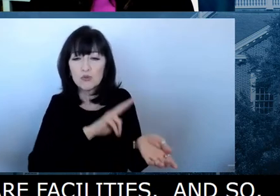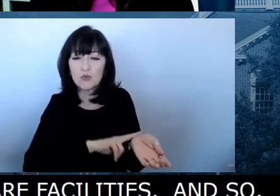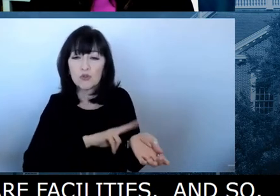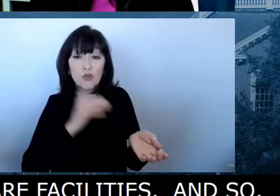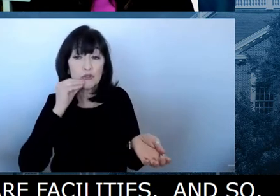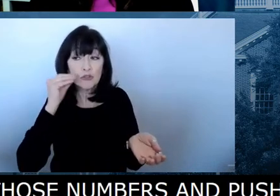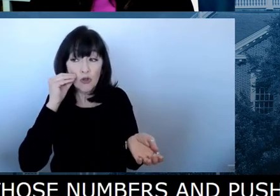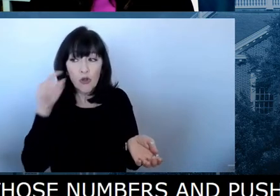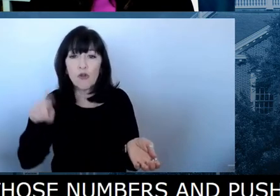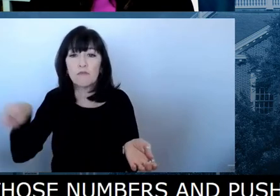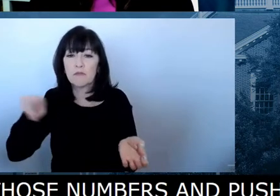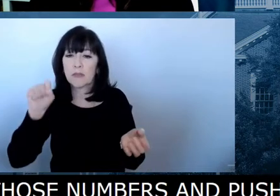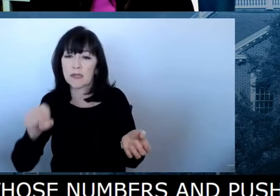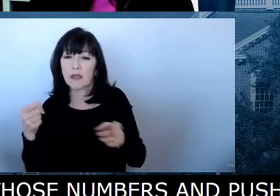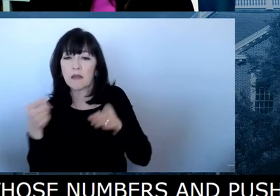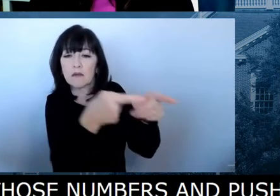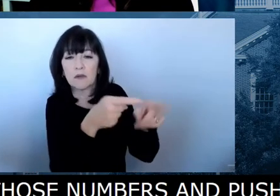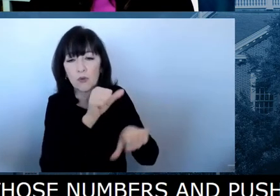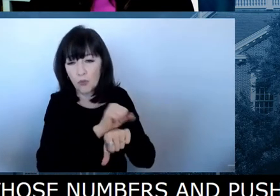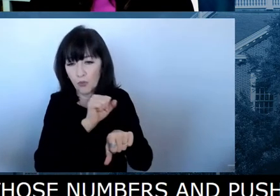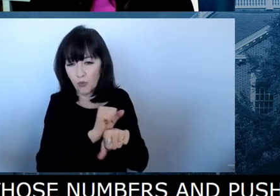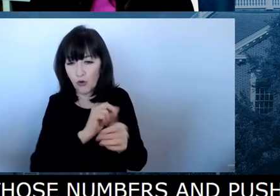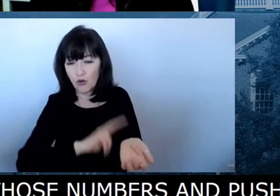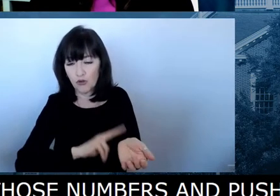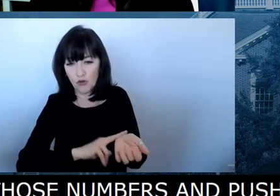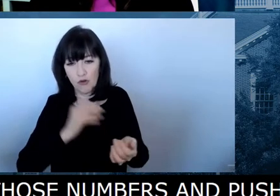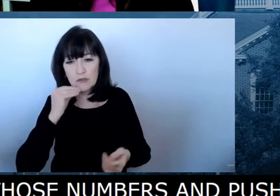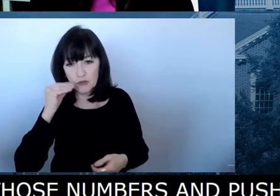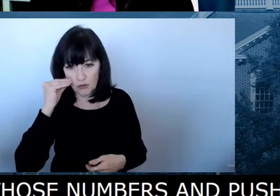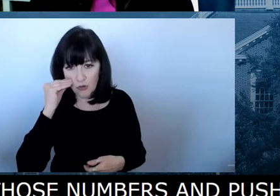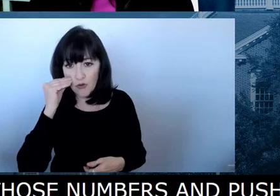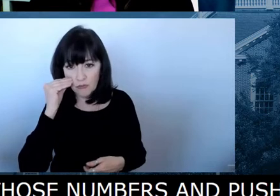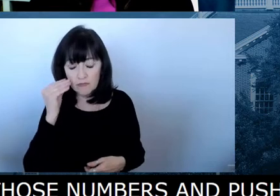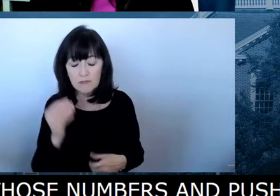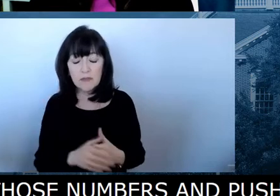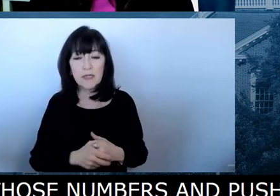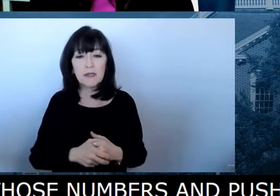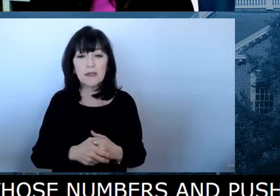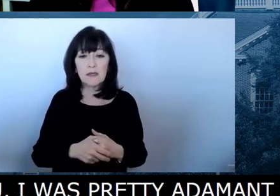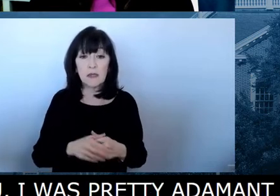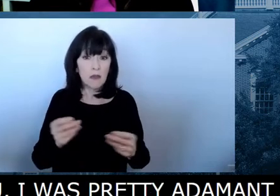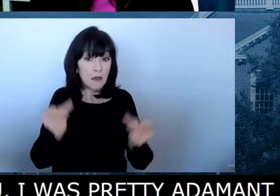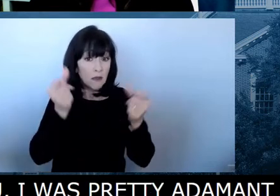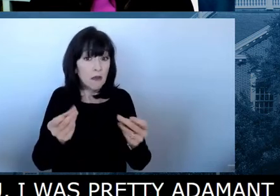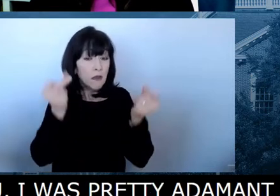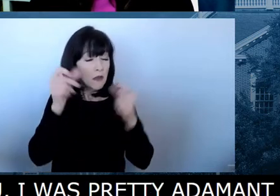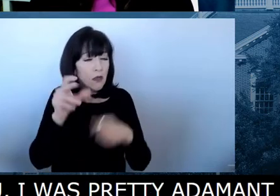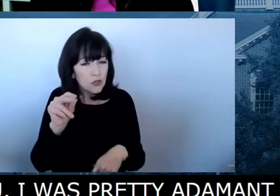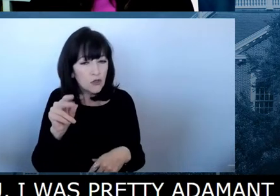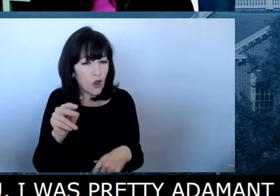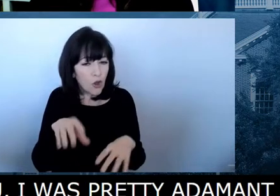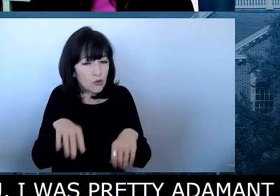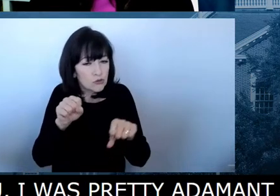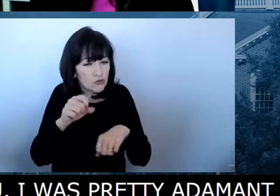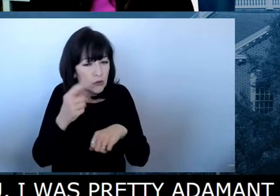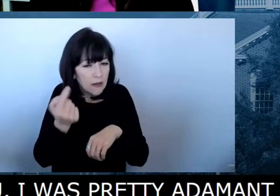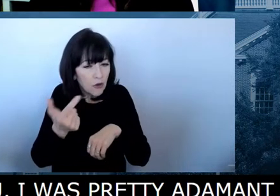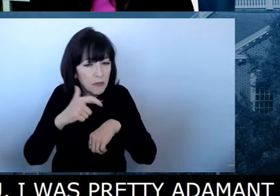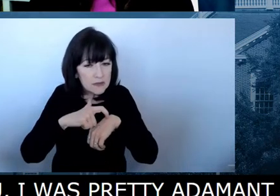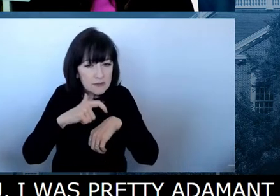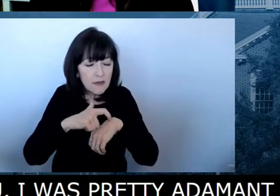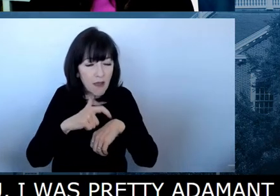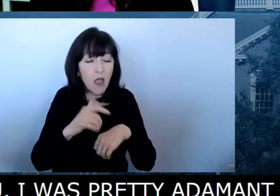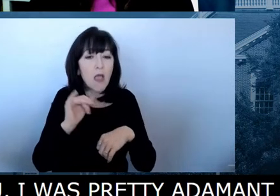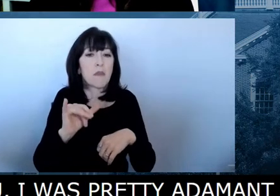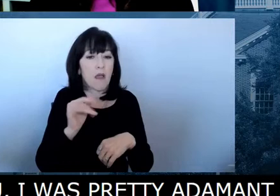adamant about that, wanted to see real numbers and it took a day or two, but they ultimately started headed in the right direction. In